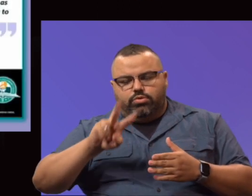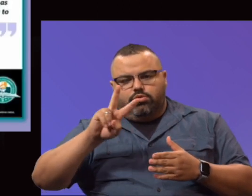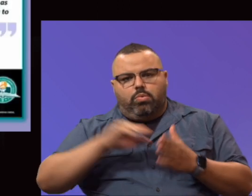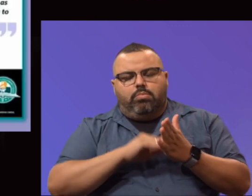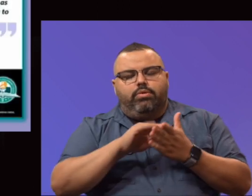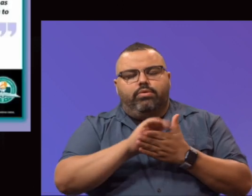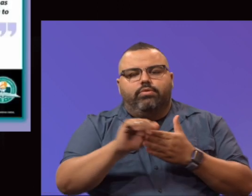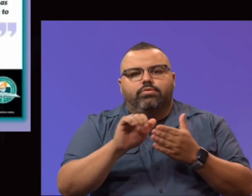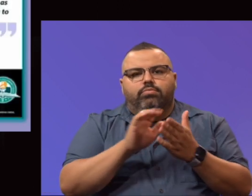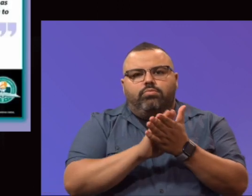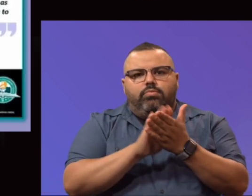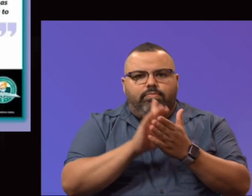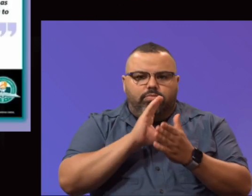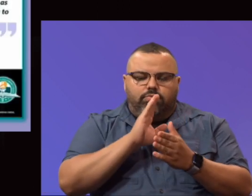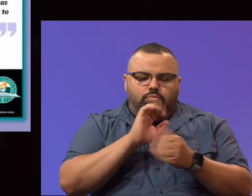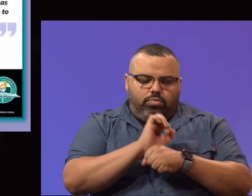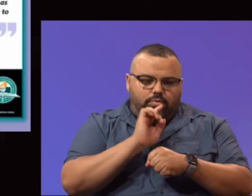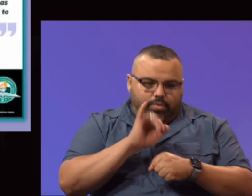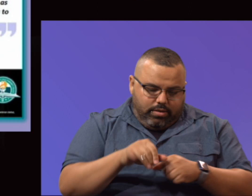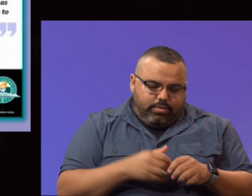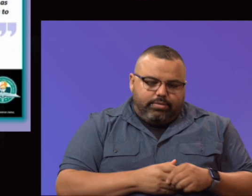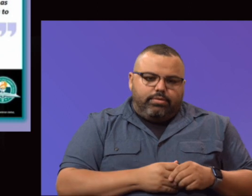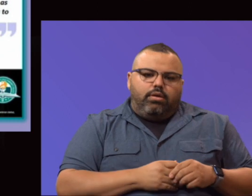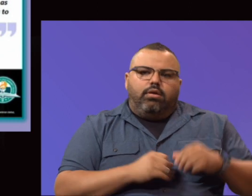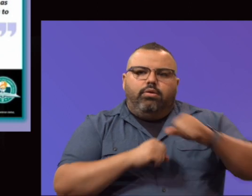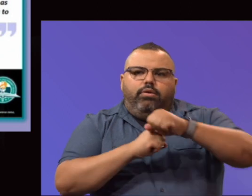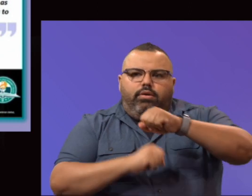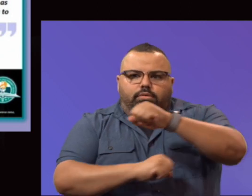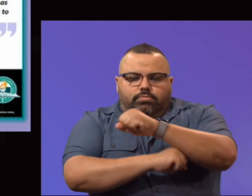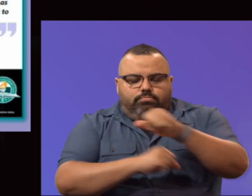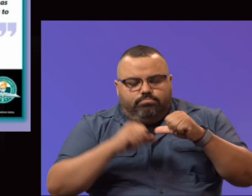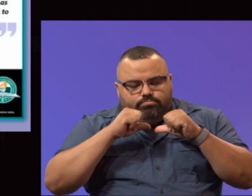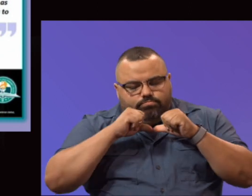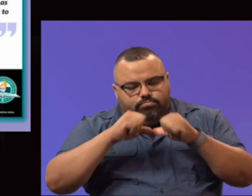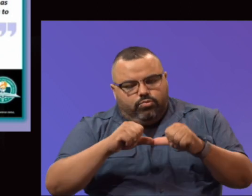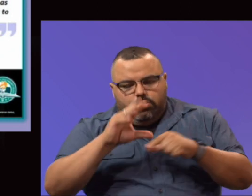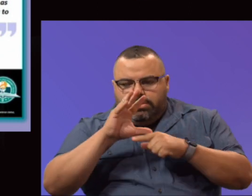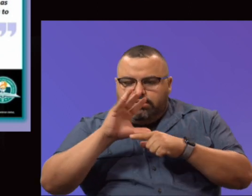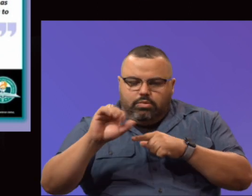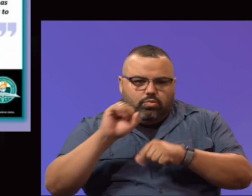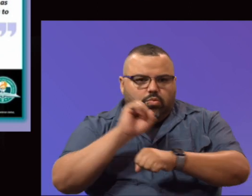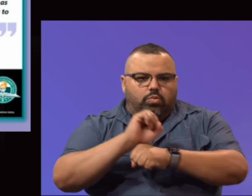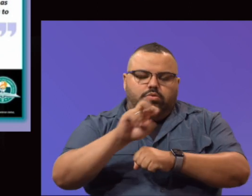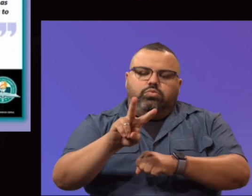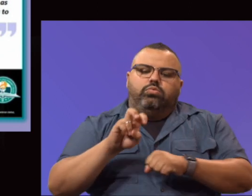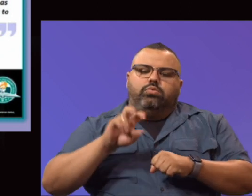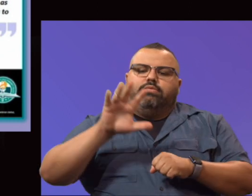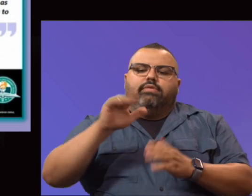do exceptional work, $205,000, over $205,000, 148 scholarships,